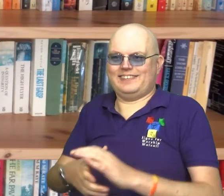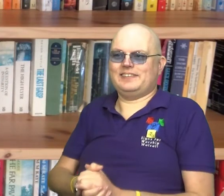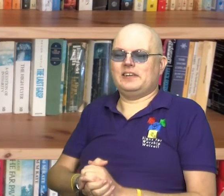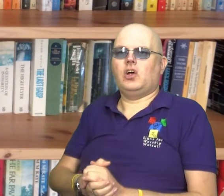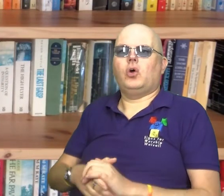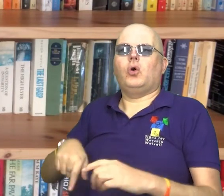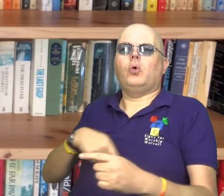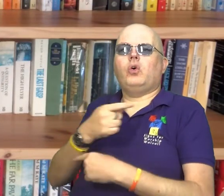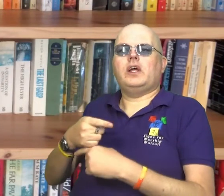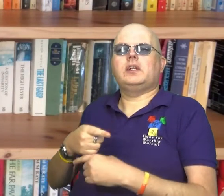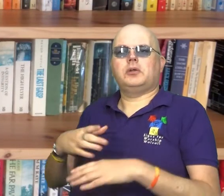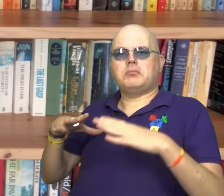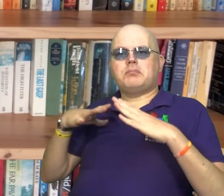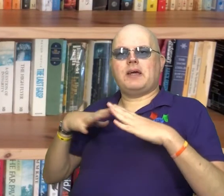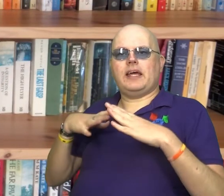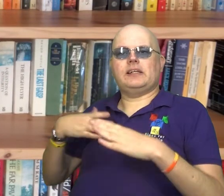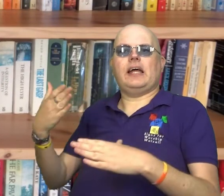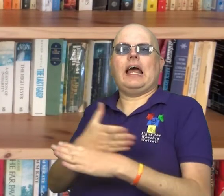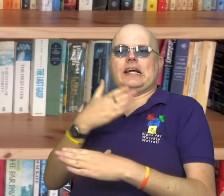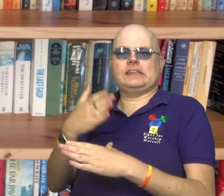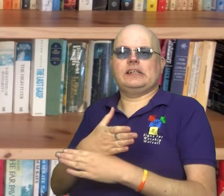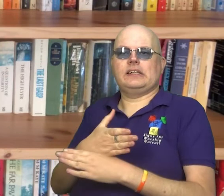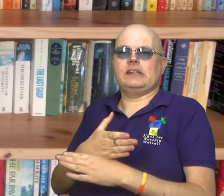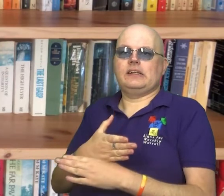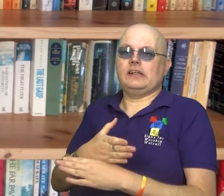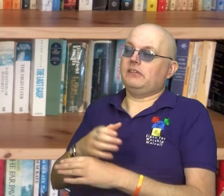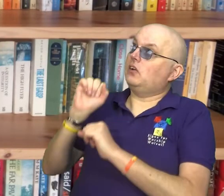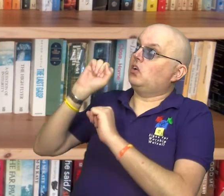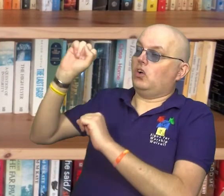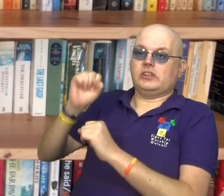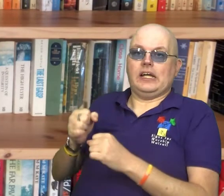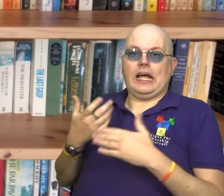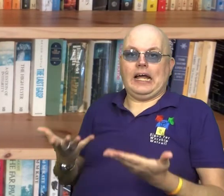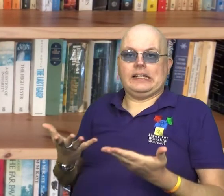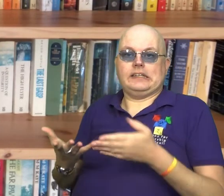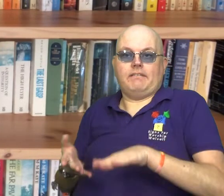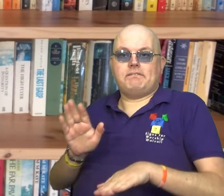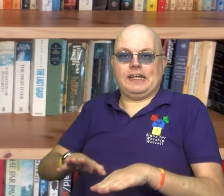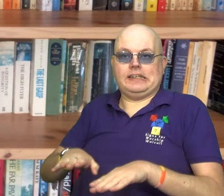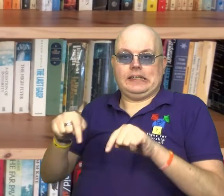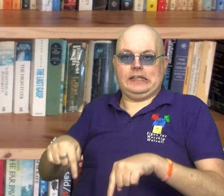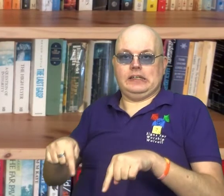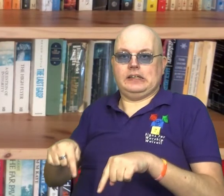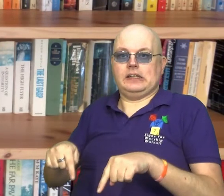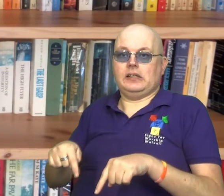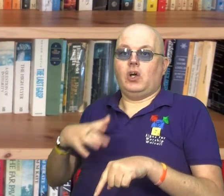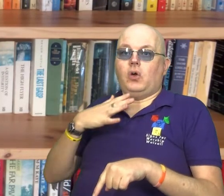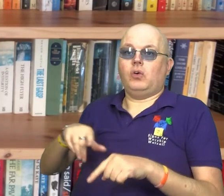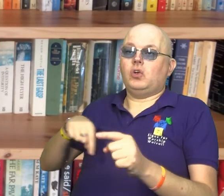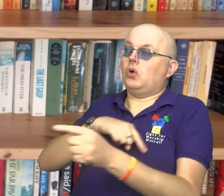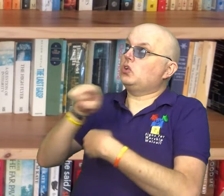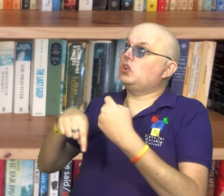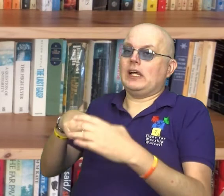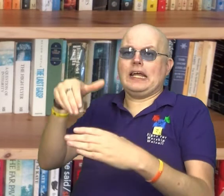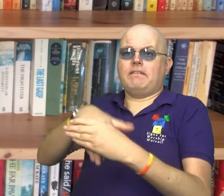We need to be prepared to act. We are God's hands and feet here on earth. He